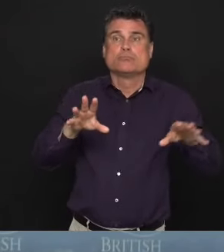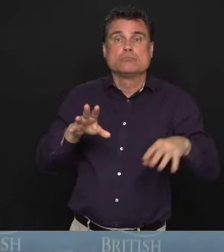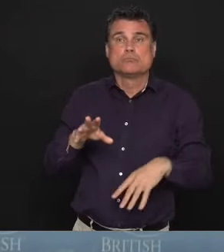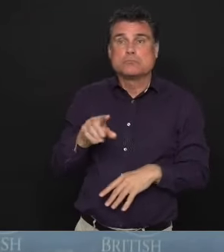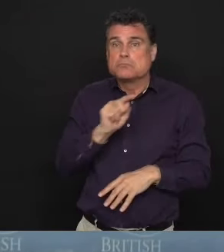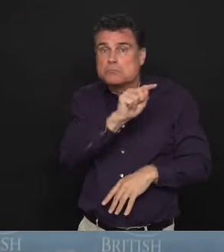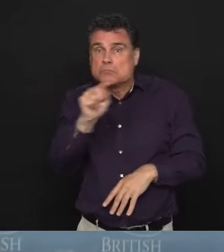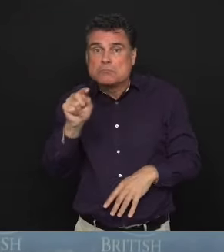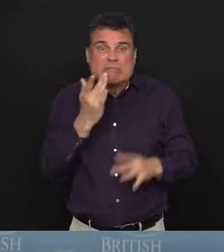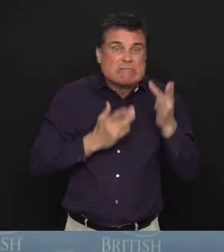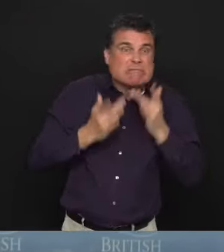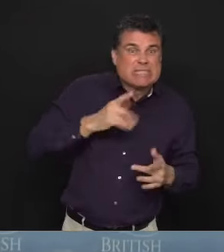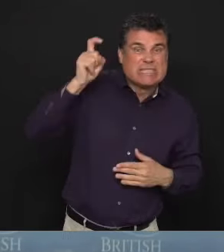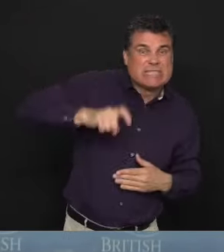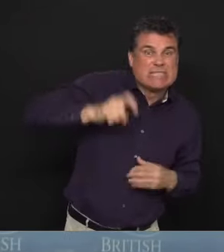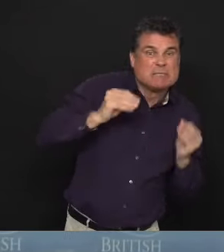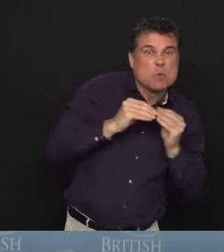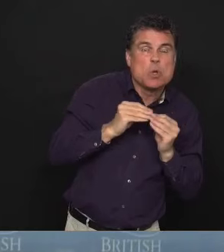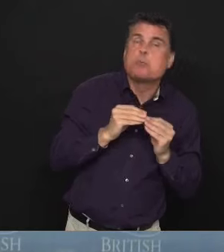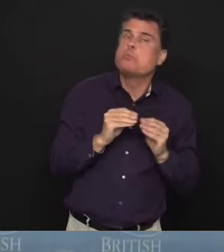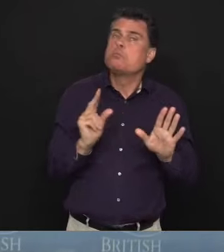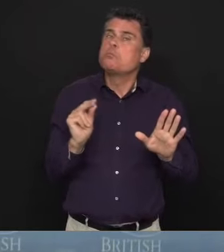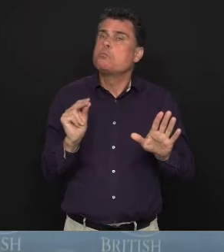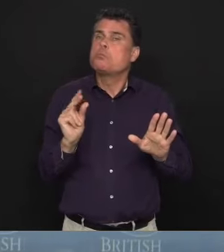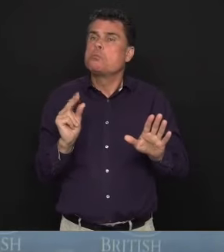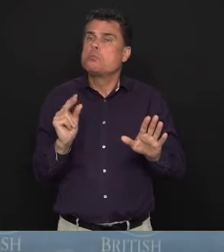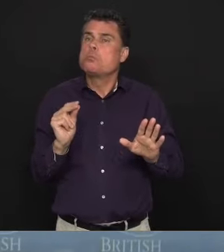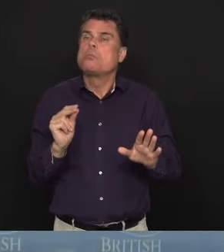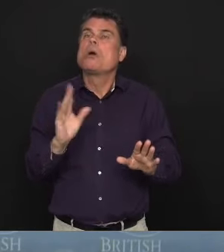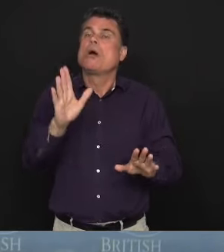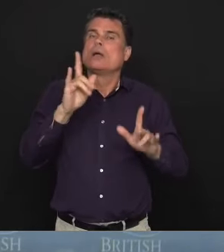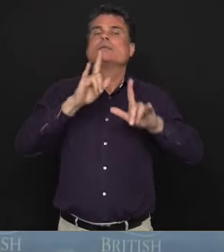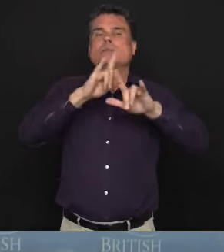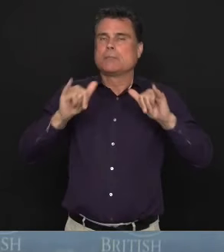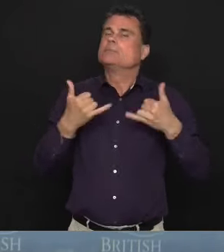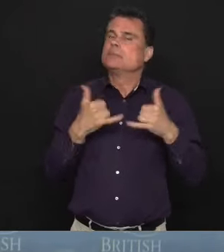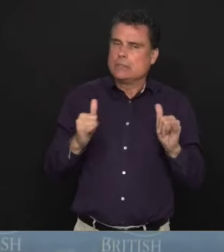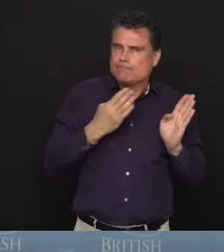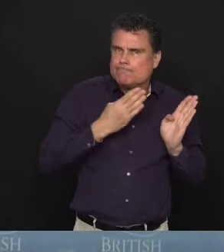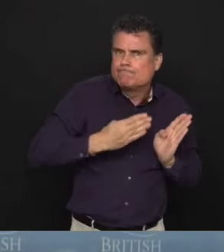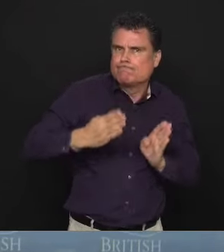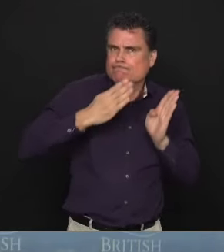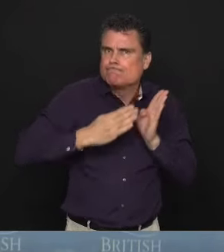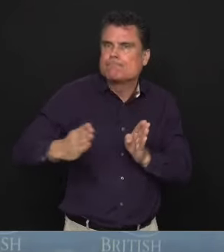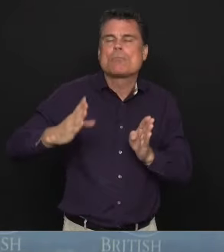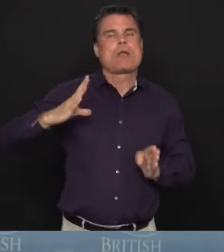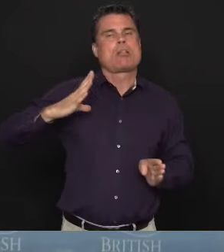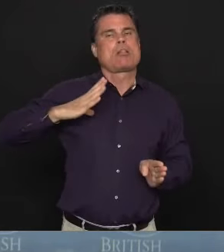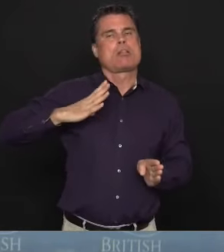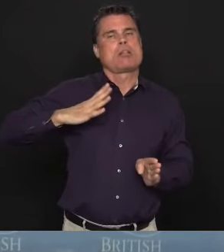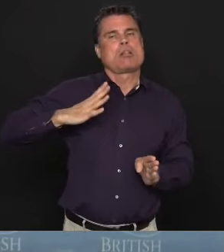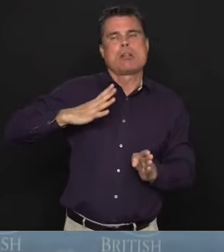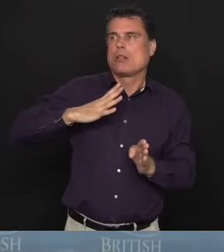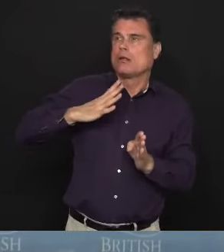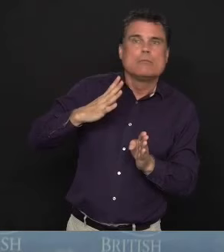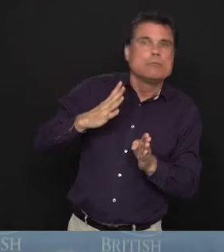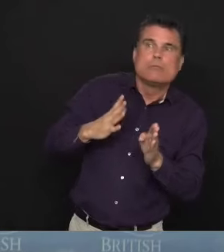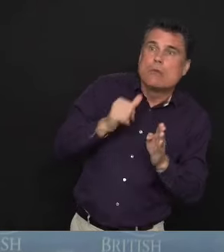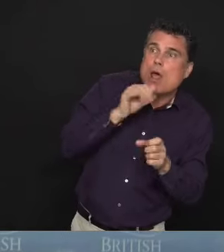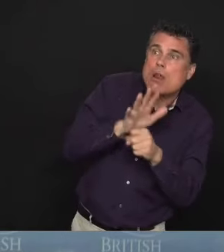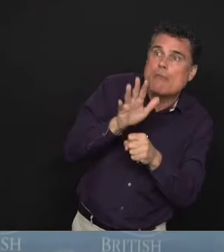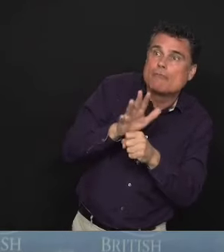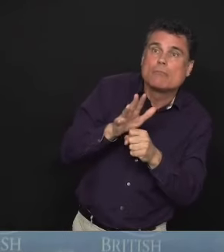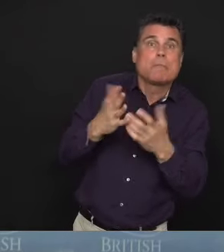are preparing plans in case situations change depending on the nature of the product.